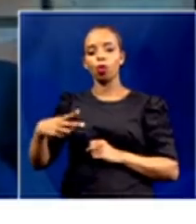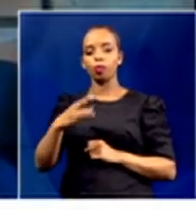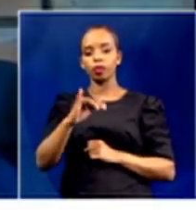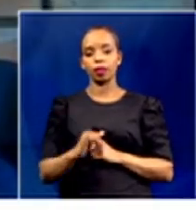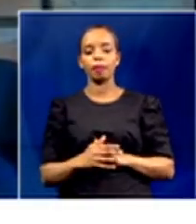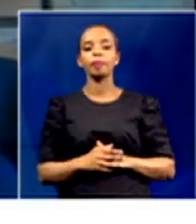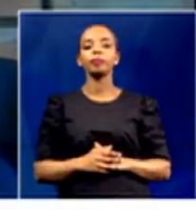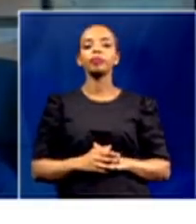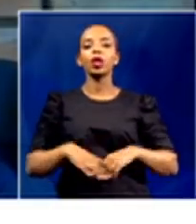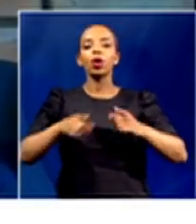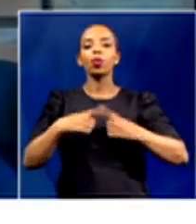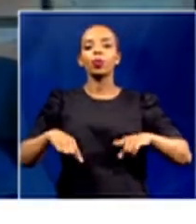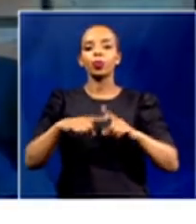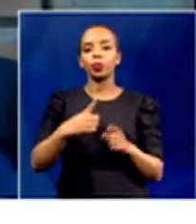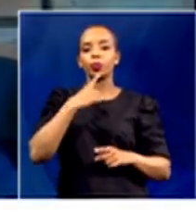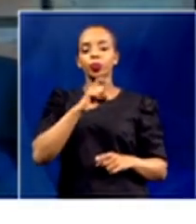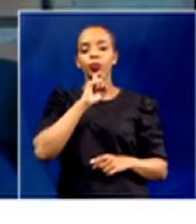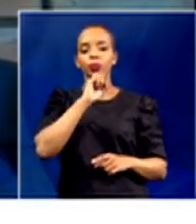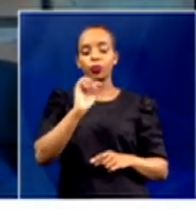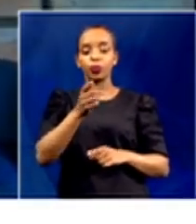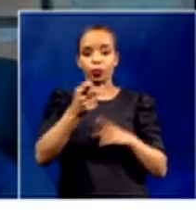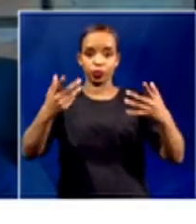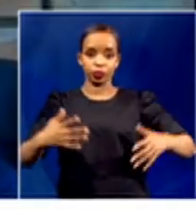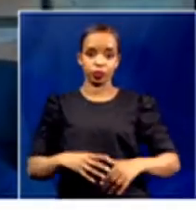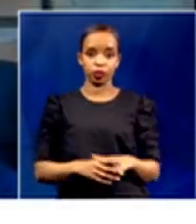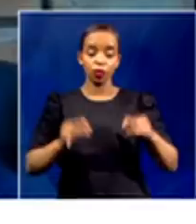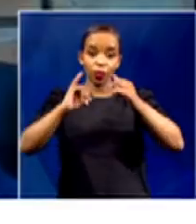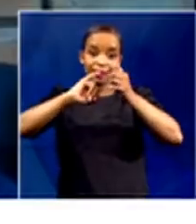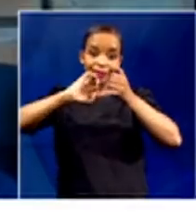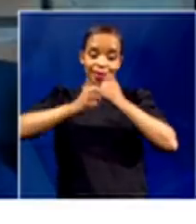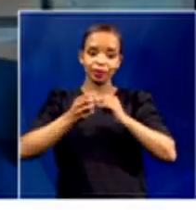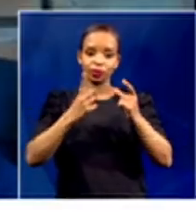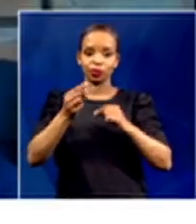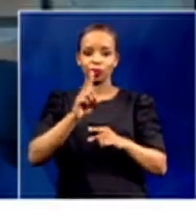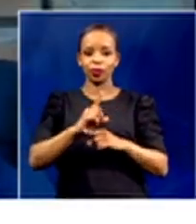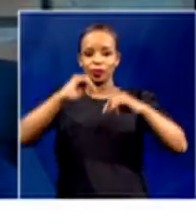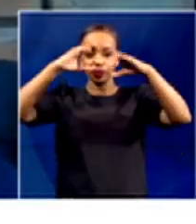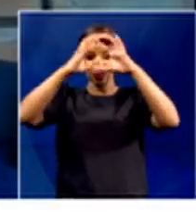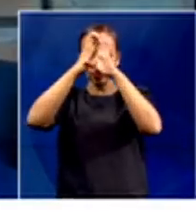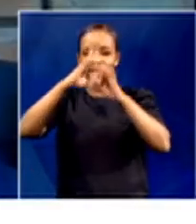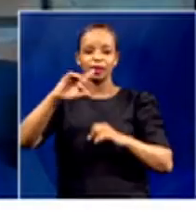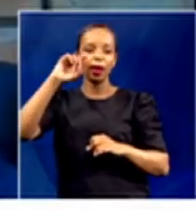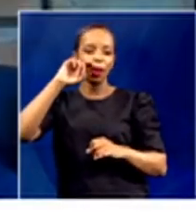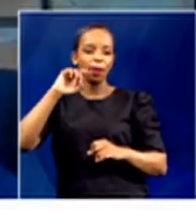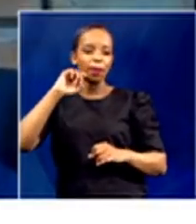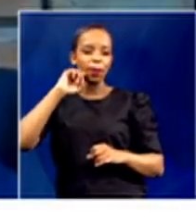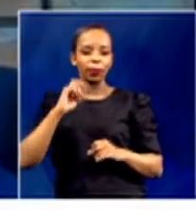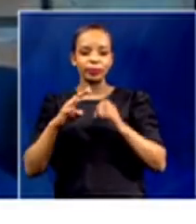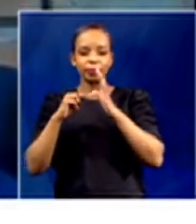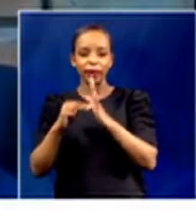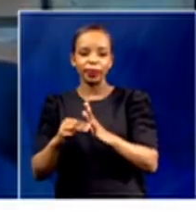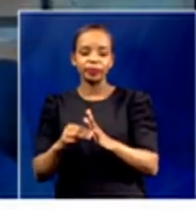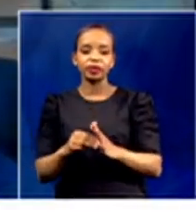by trying to focus on an old method in a very, very different